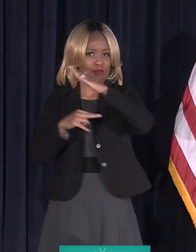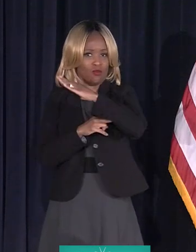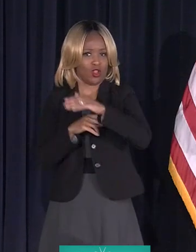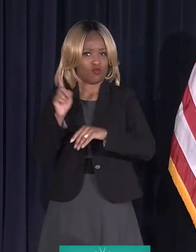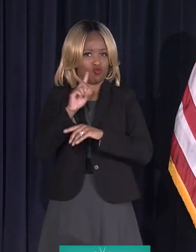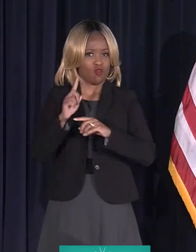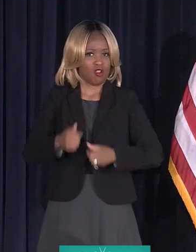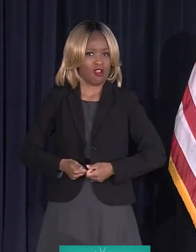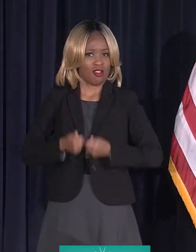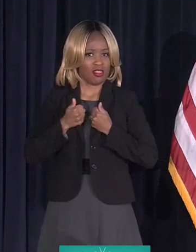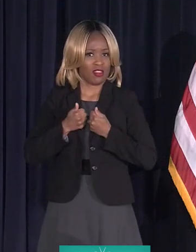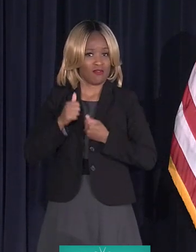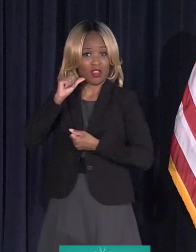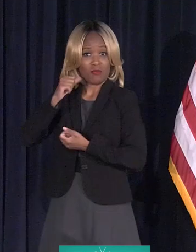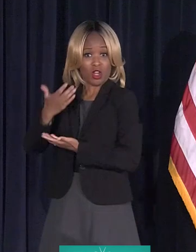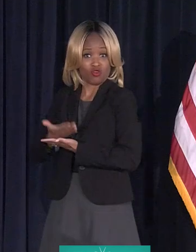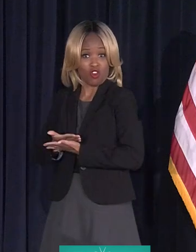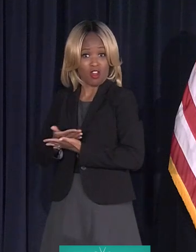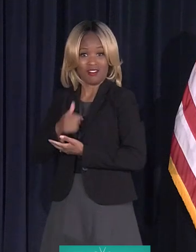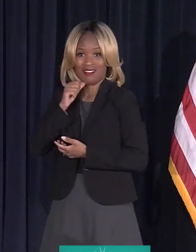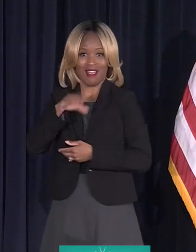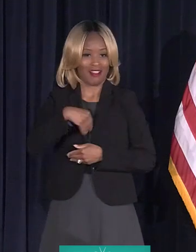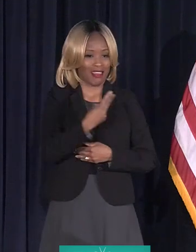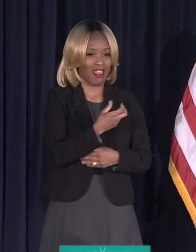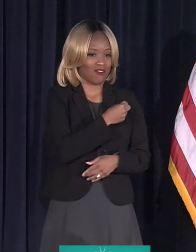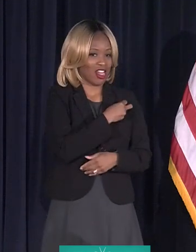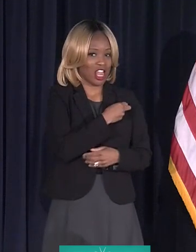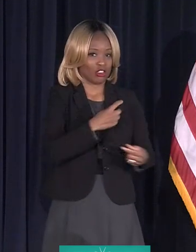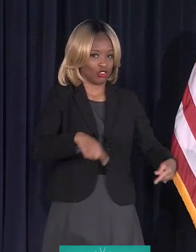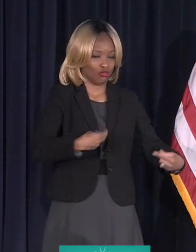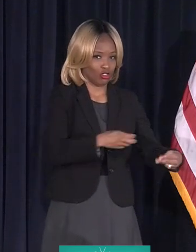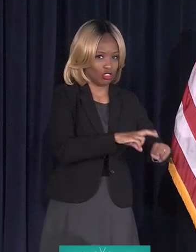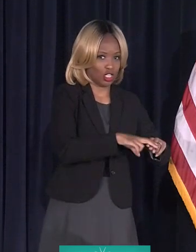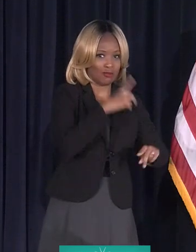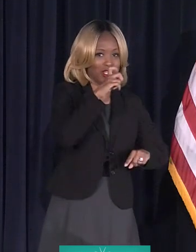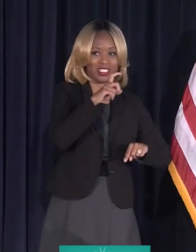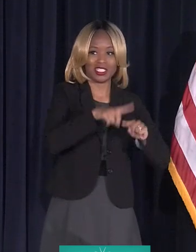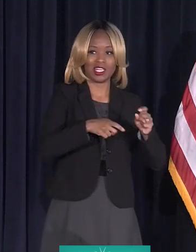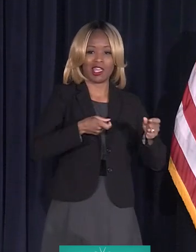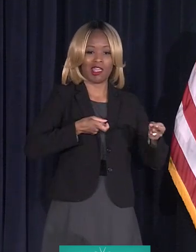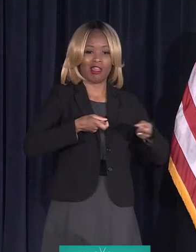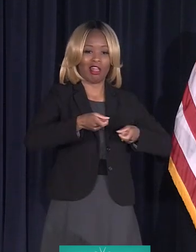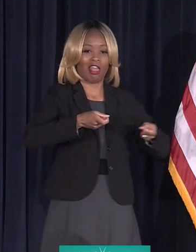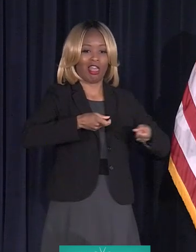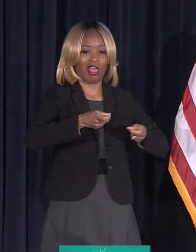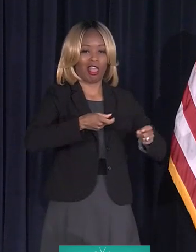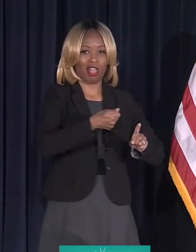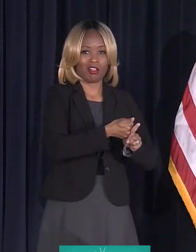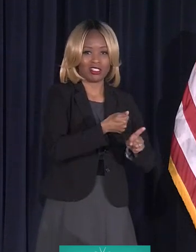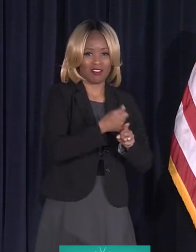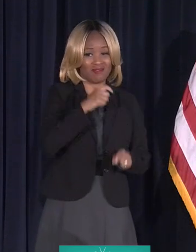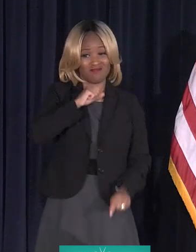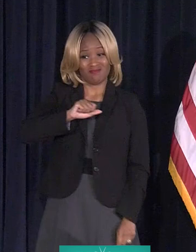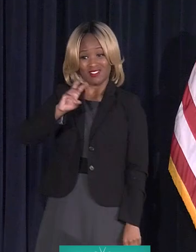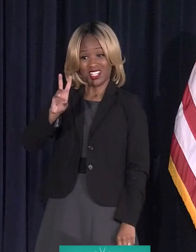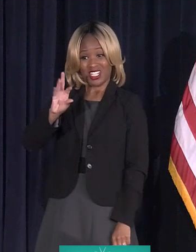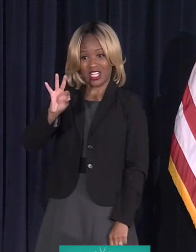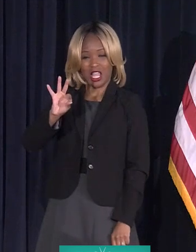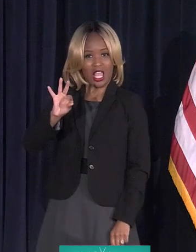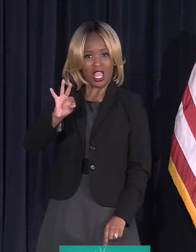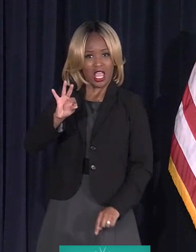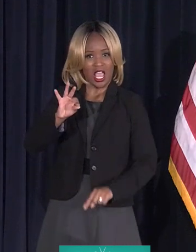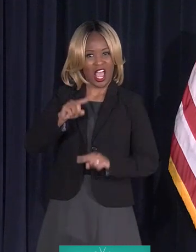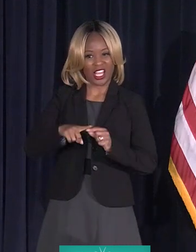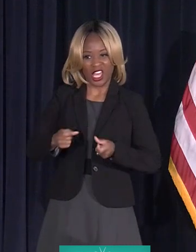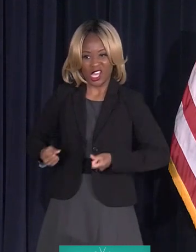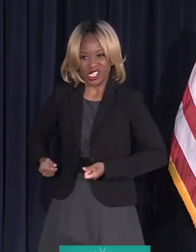they won't give her an electric wheelchair because she can't operate controls. I'm 69 years old. I can't push